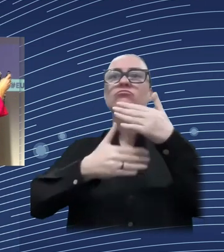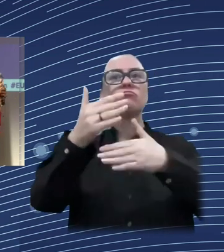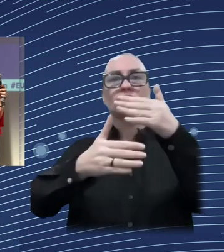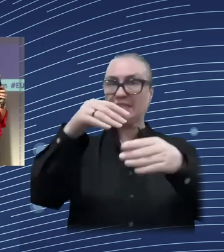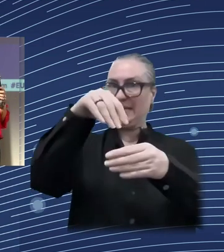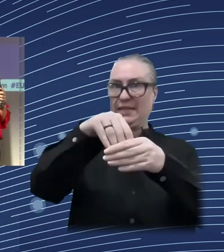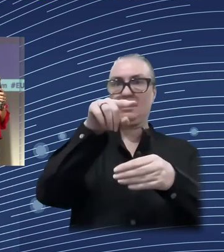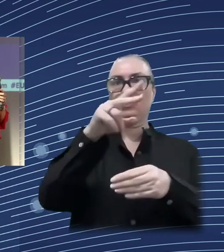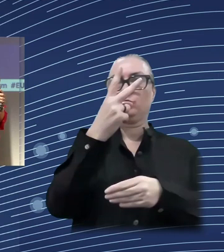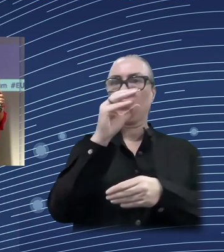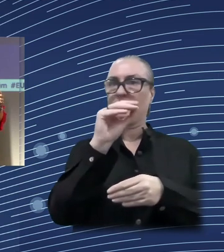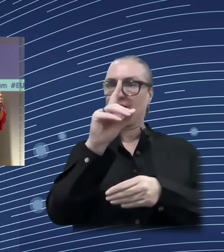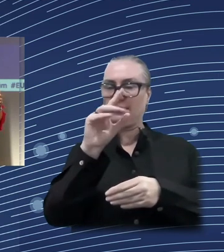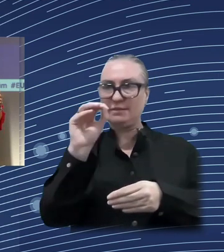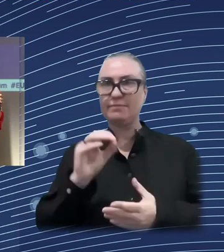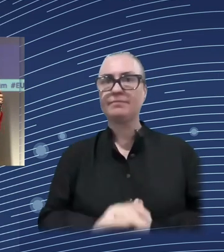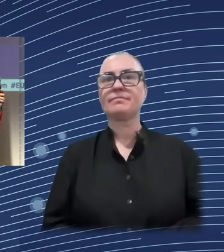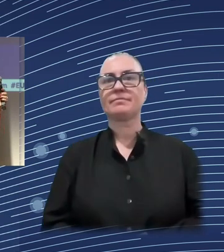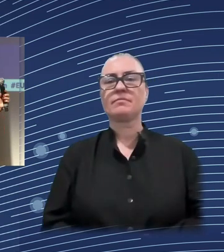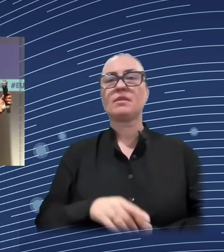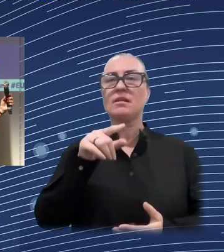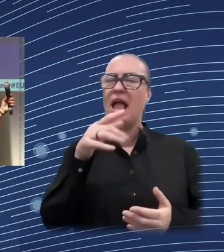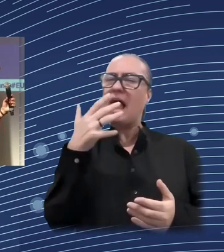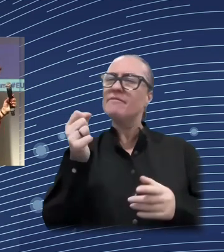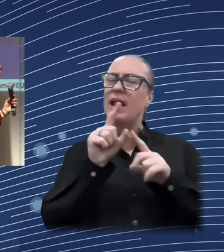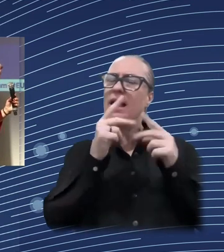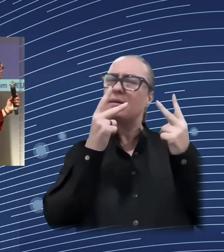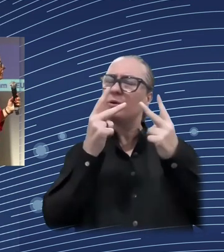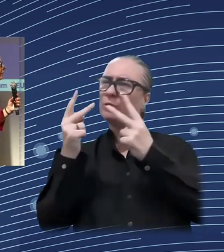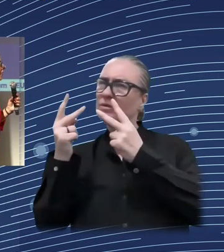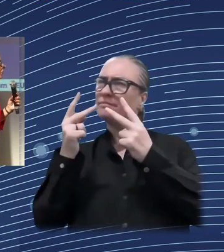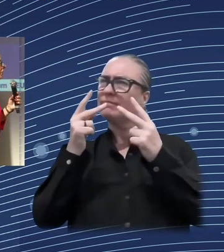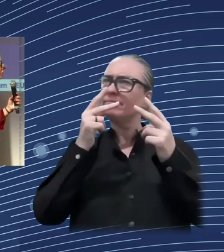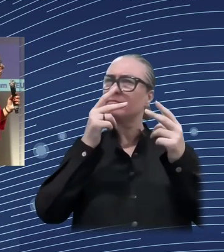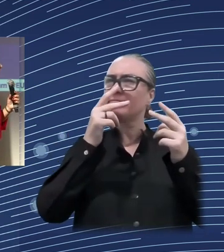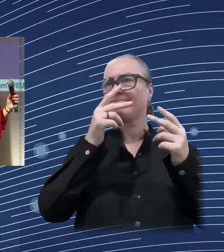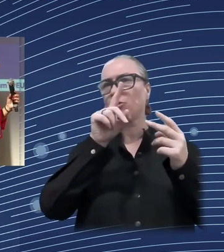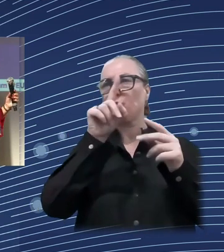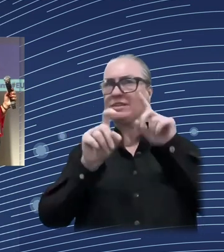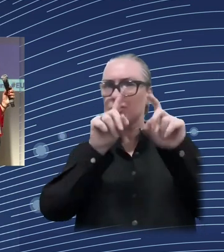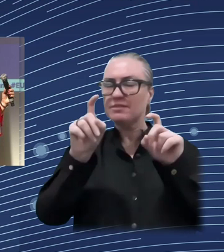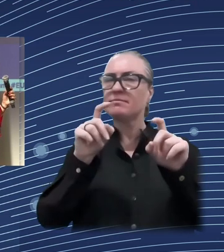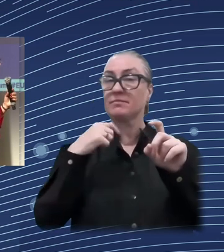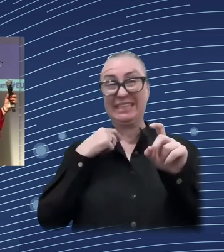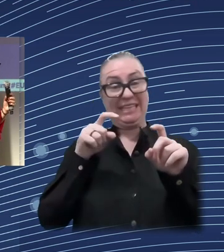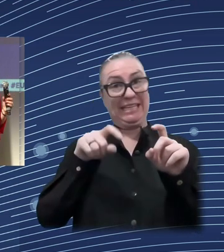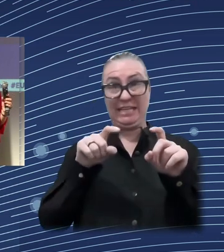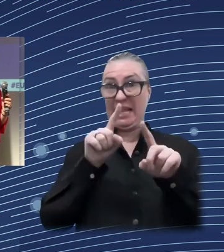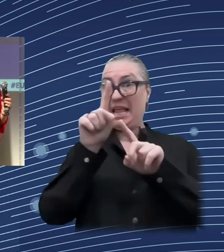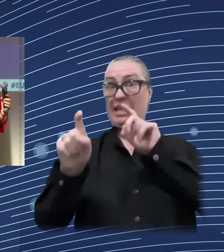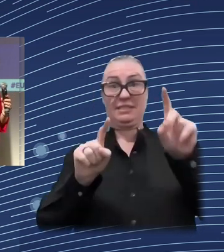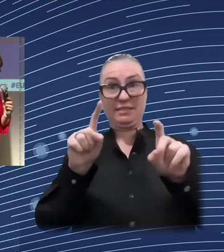Do these findings tell us that basically we shouldn't care about social risk associated to the digital transformation?